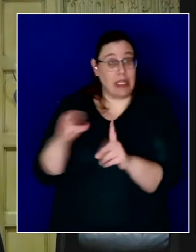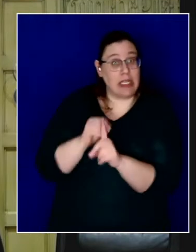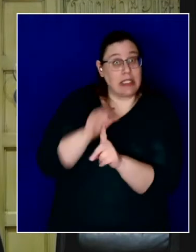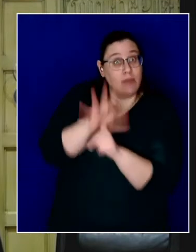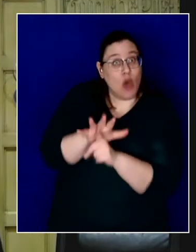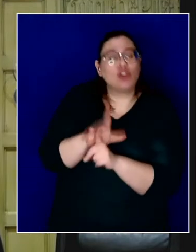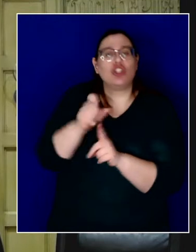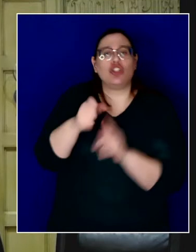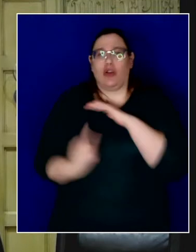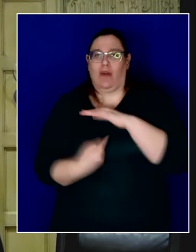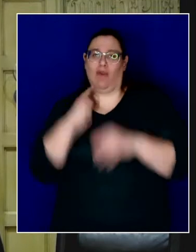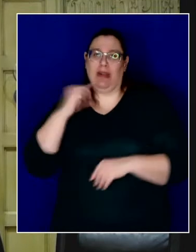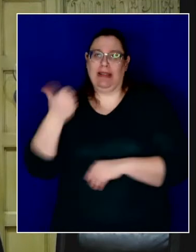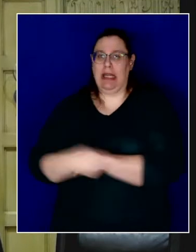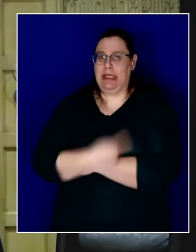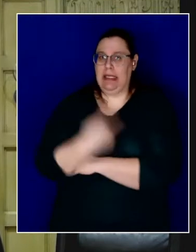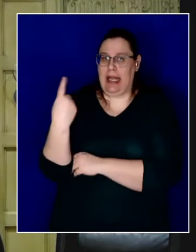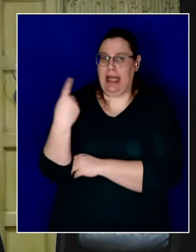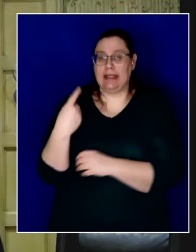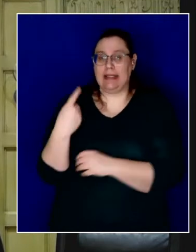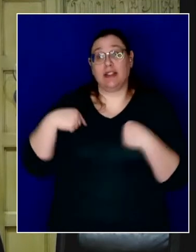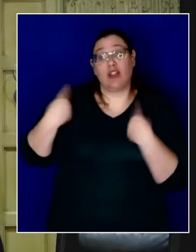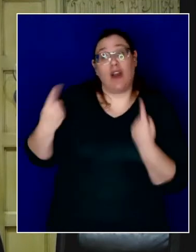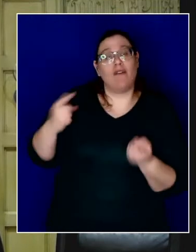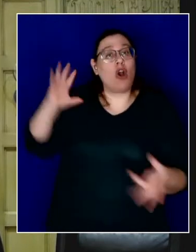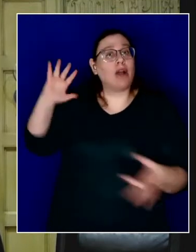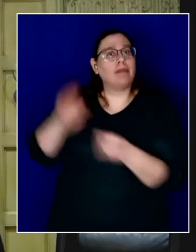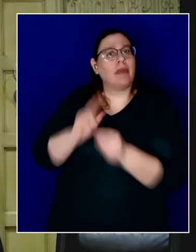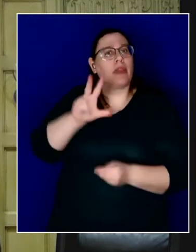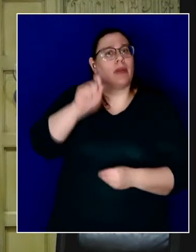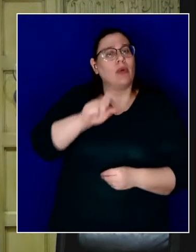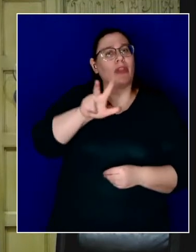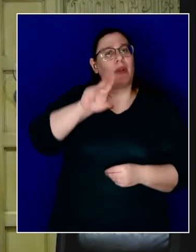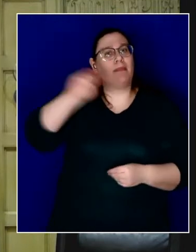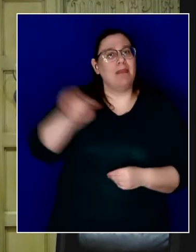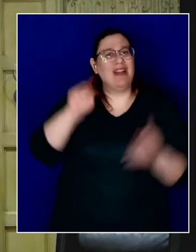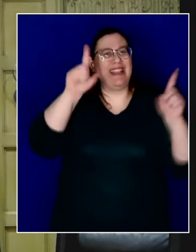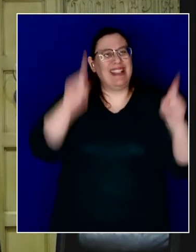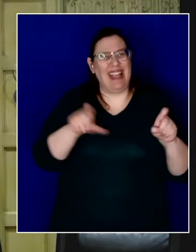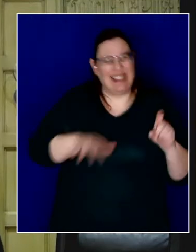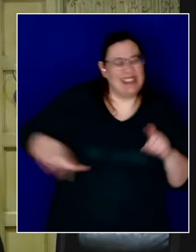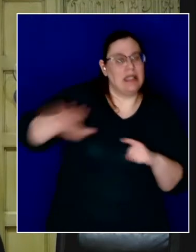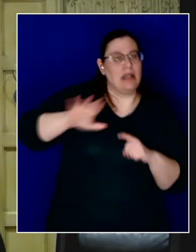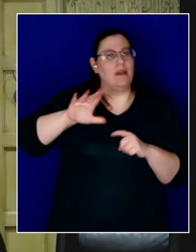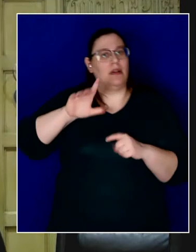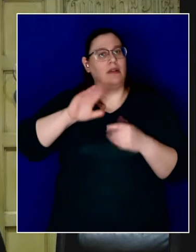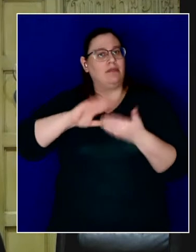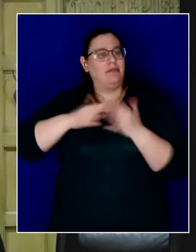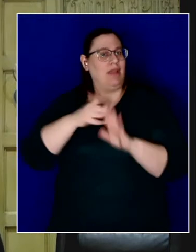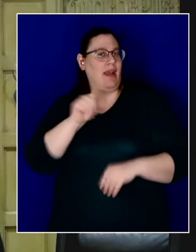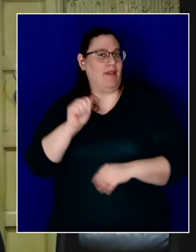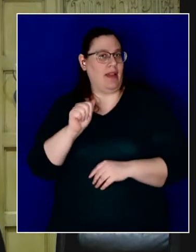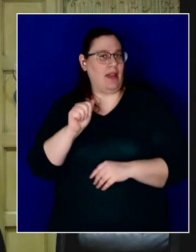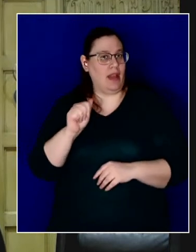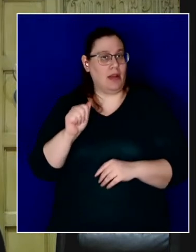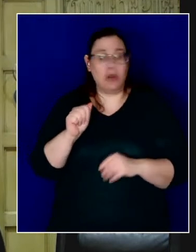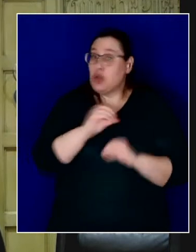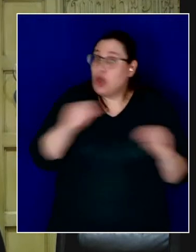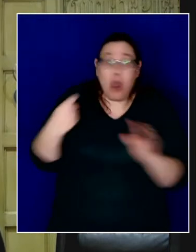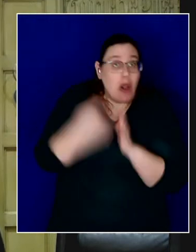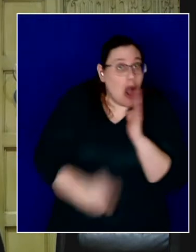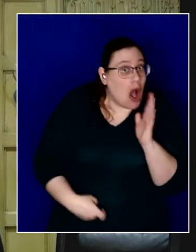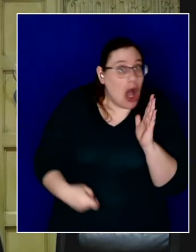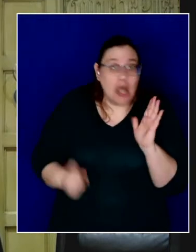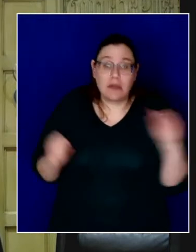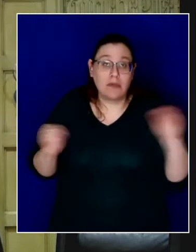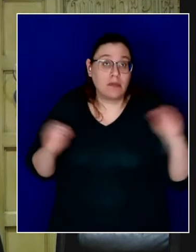As of this week, we've now conducted 3.3 million tests at city sites since the start of this pandemic. Free, and